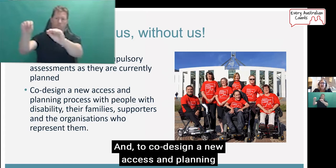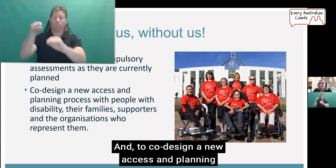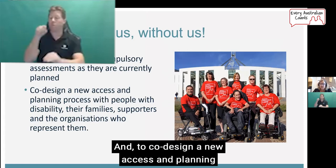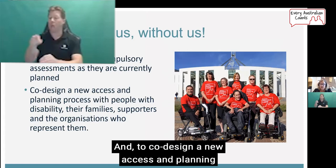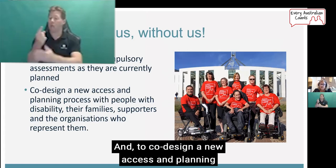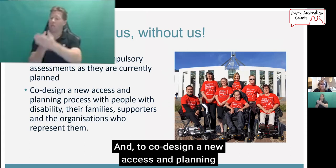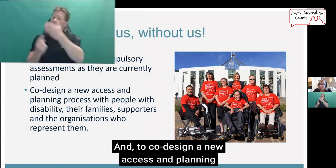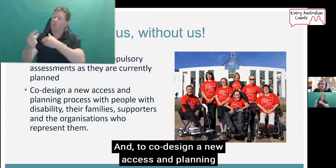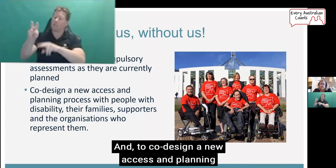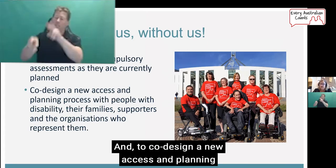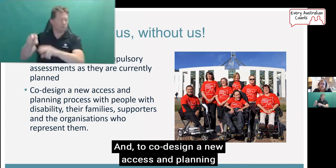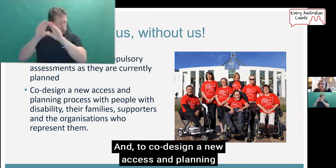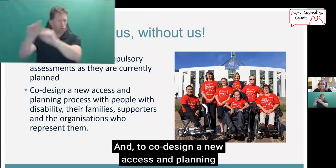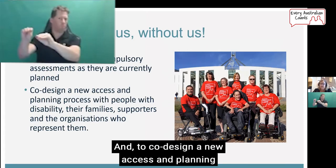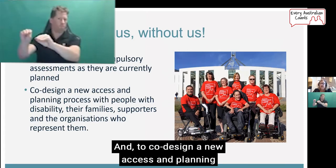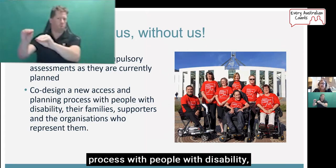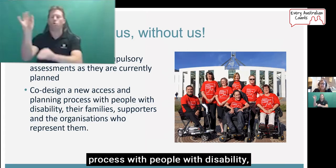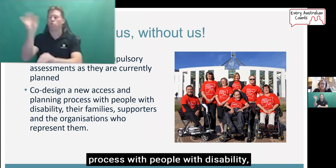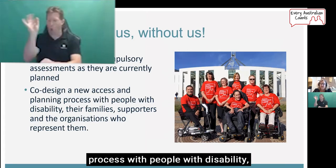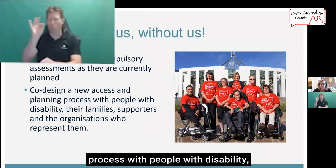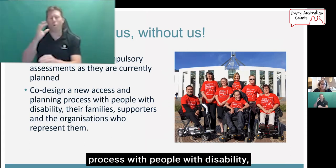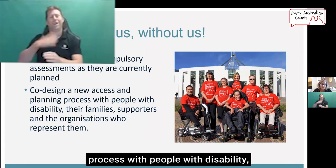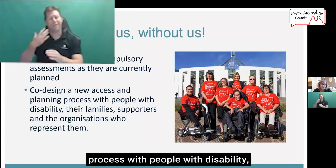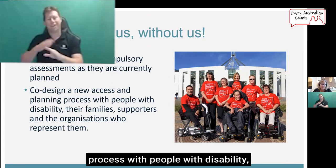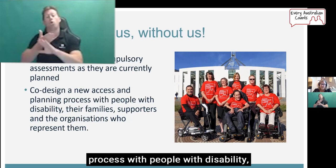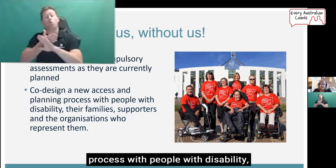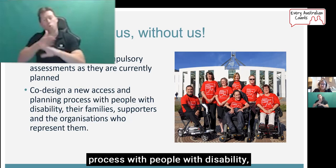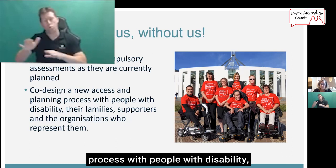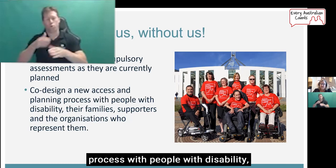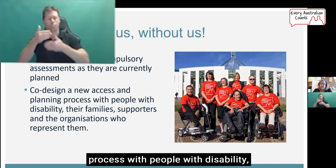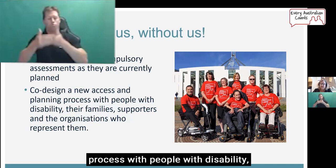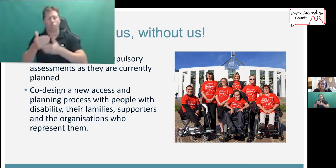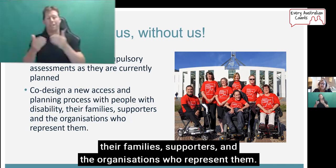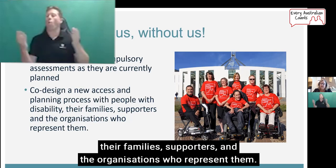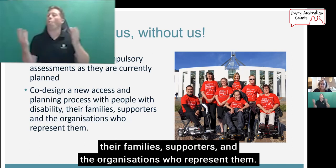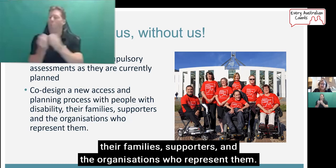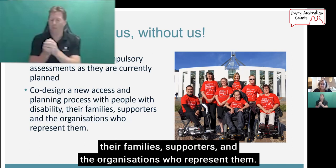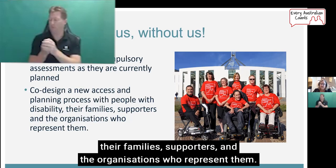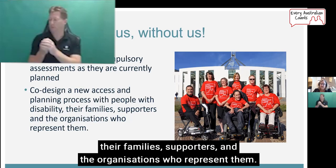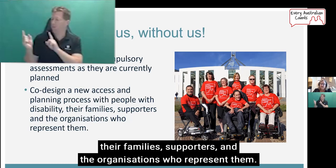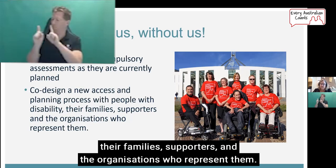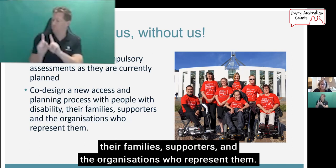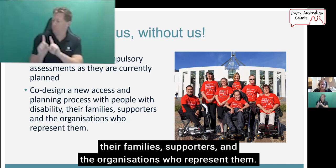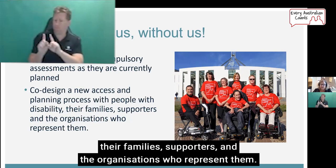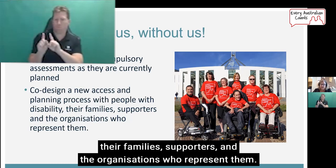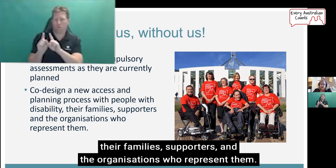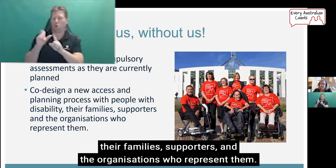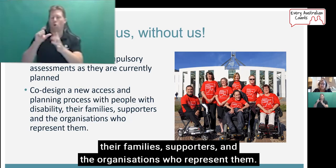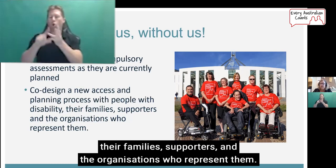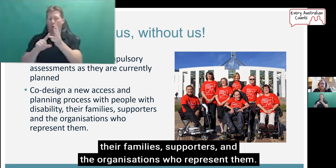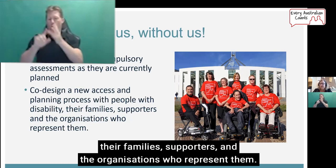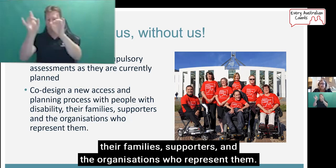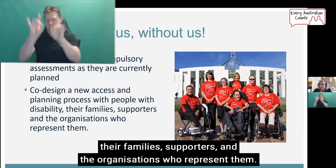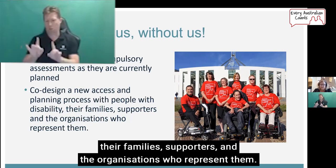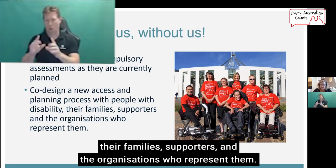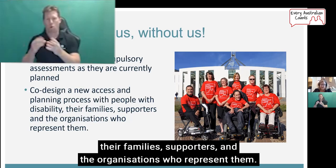and to co-design a new access and planning process with people with disability, their families, supporters and the